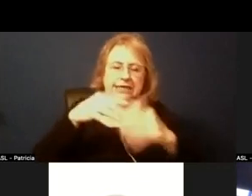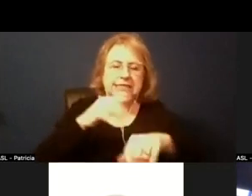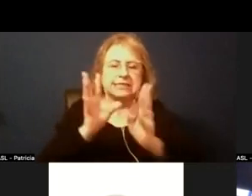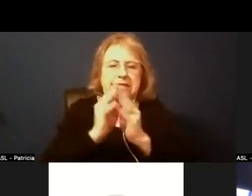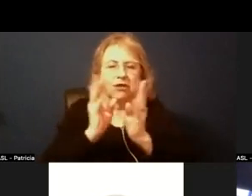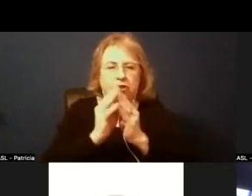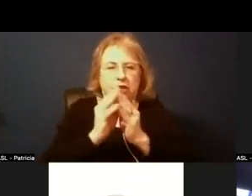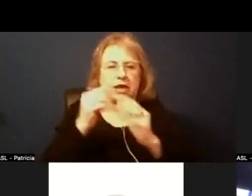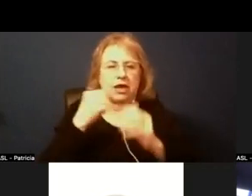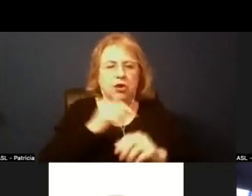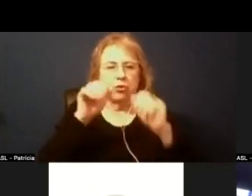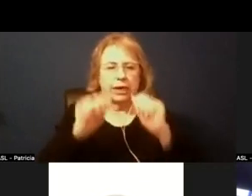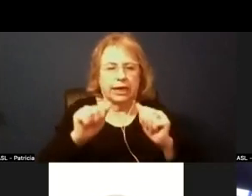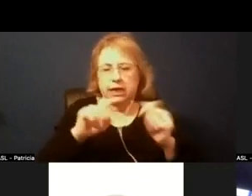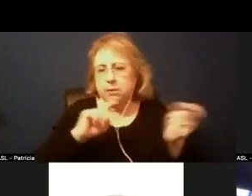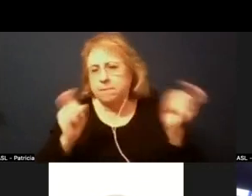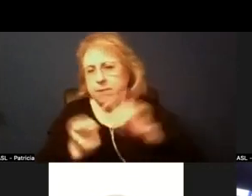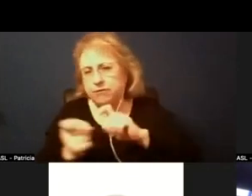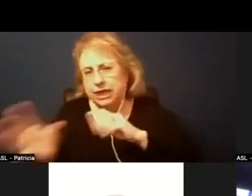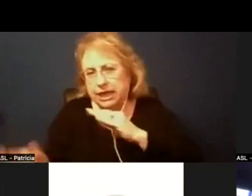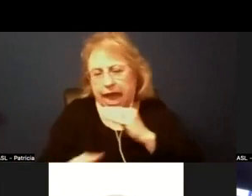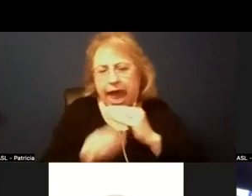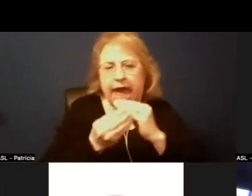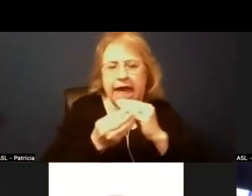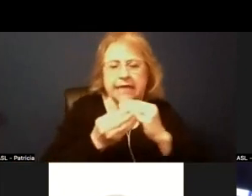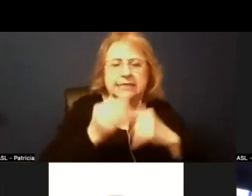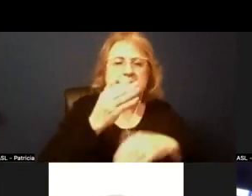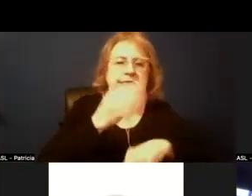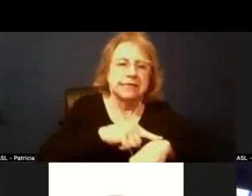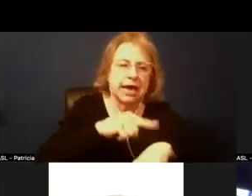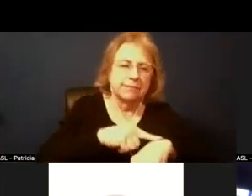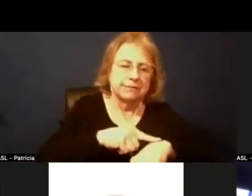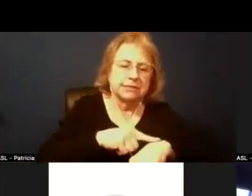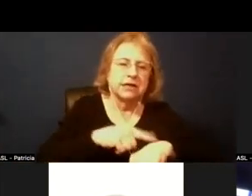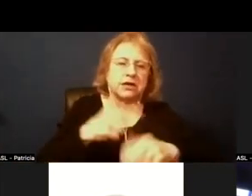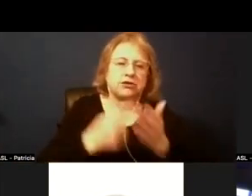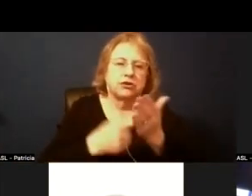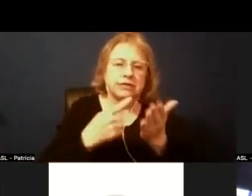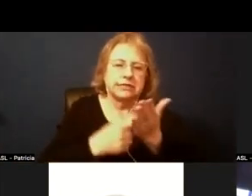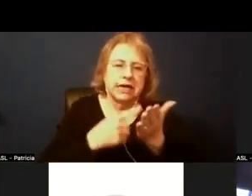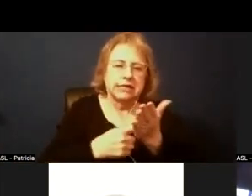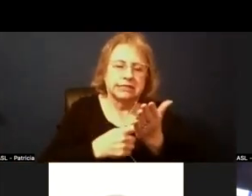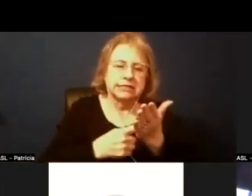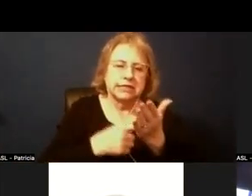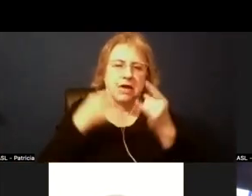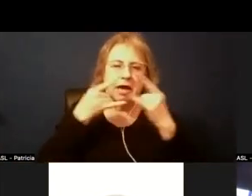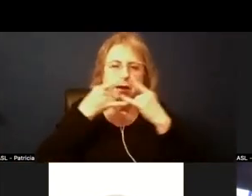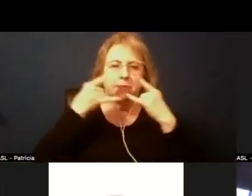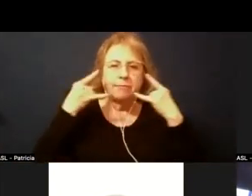could absolutely pivot and add some time to talk mask mask